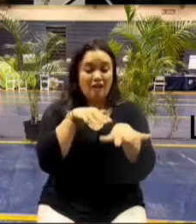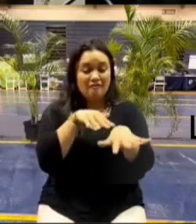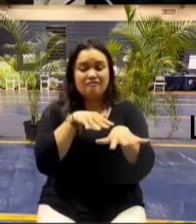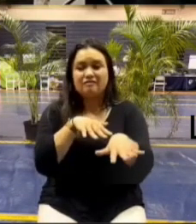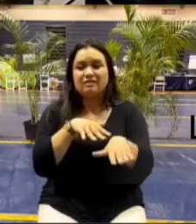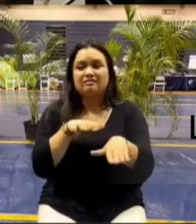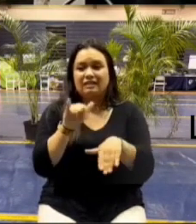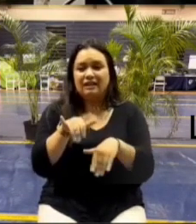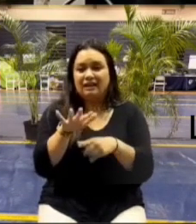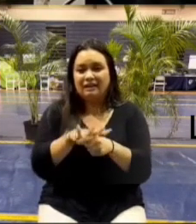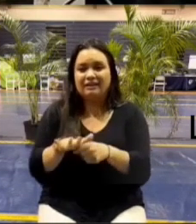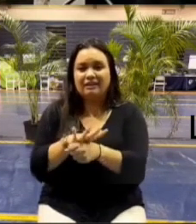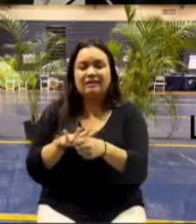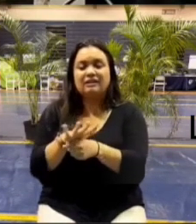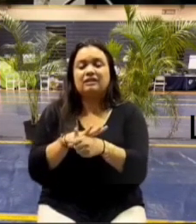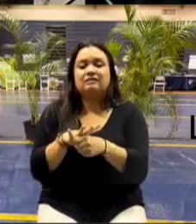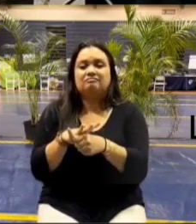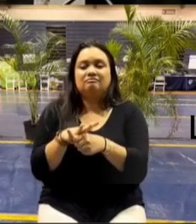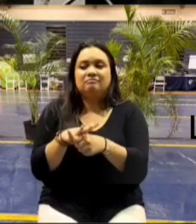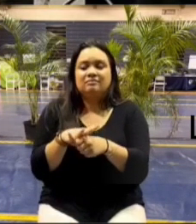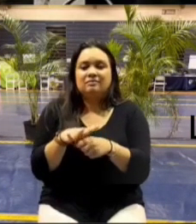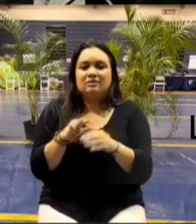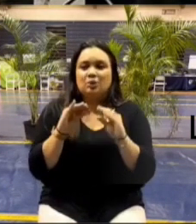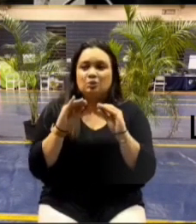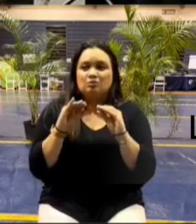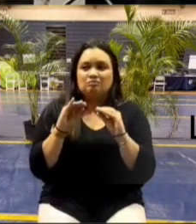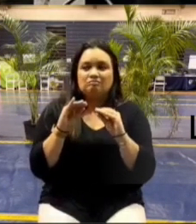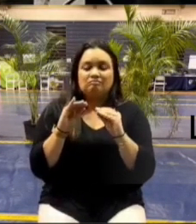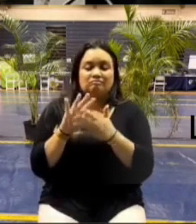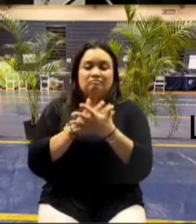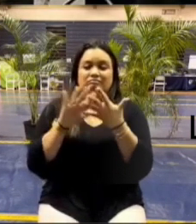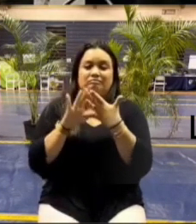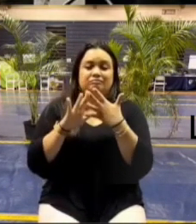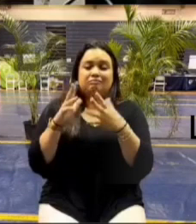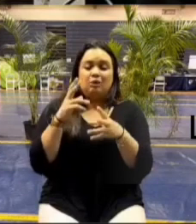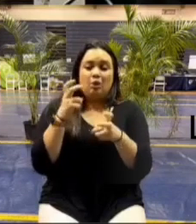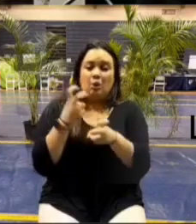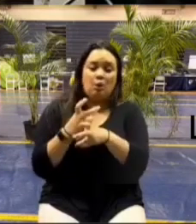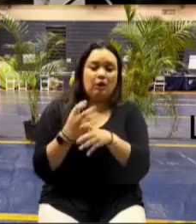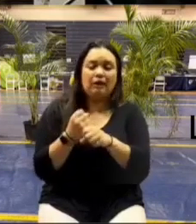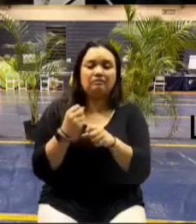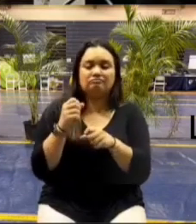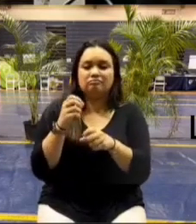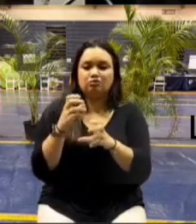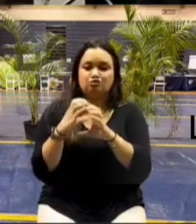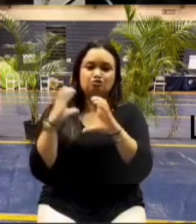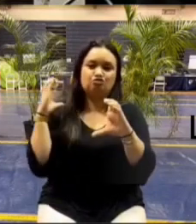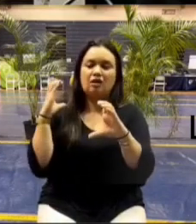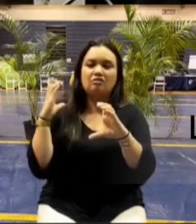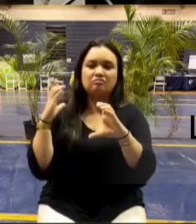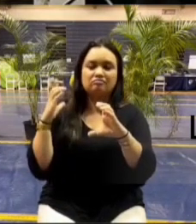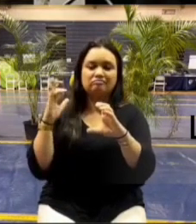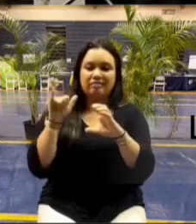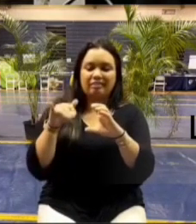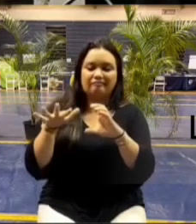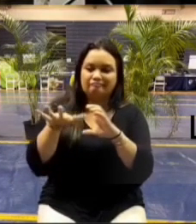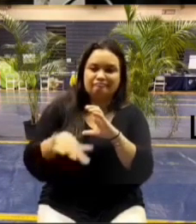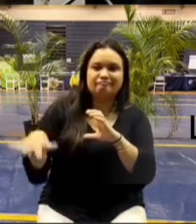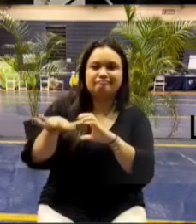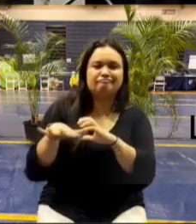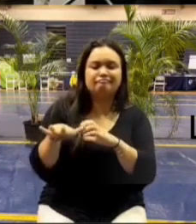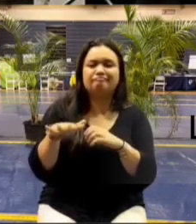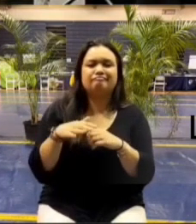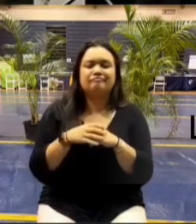trucks cement trucks anything in that neighborhood uh colonel was visiting at the time of my cleanup and the amount of traffic in there